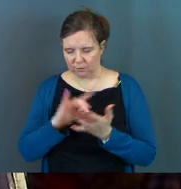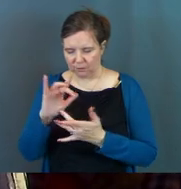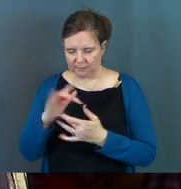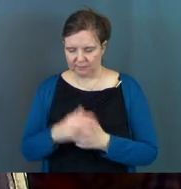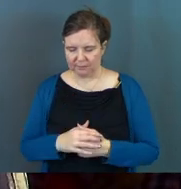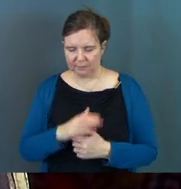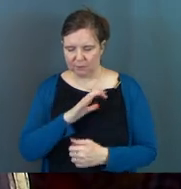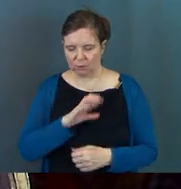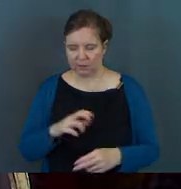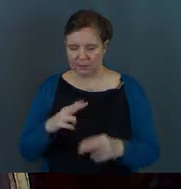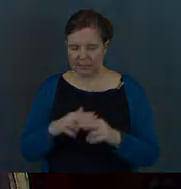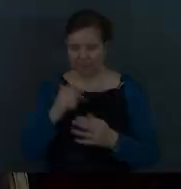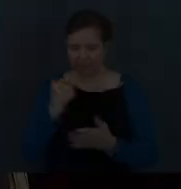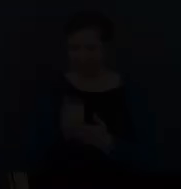Jesus. In Christ's name, amen.